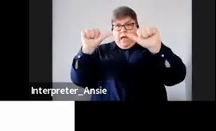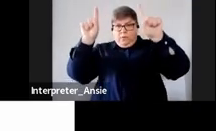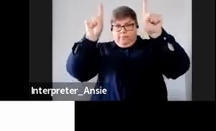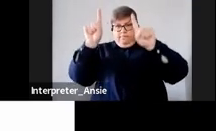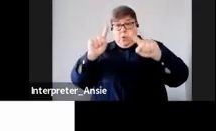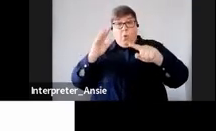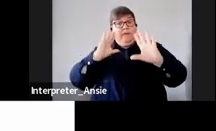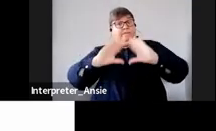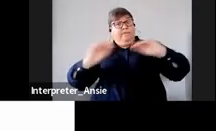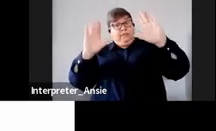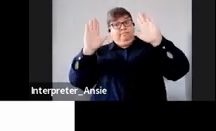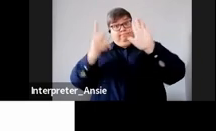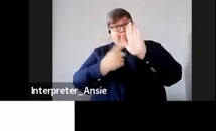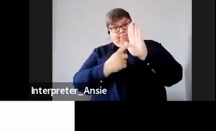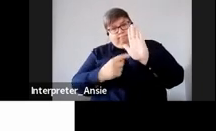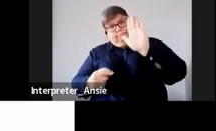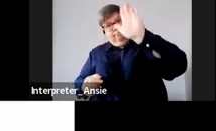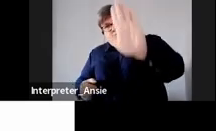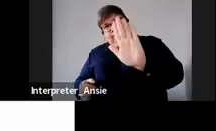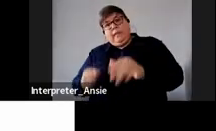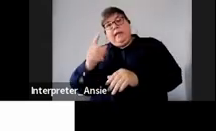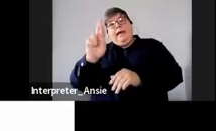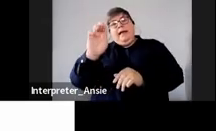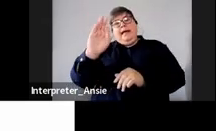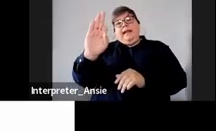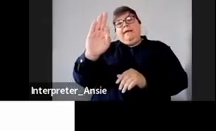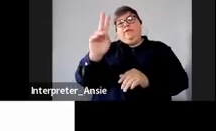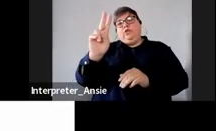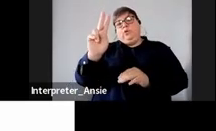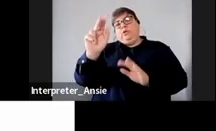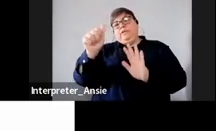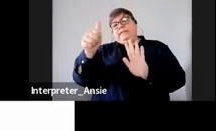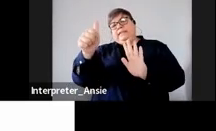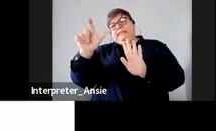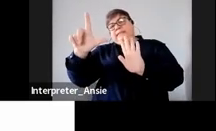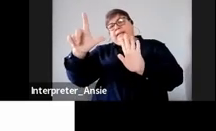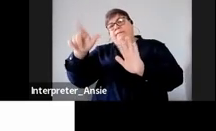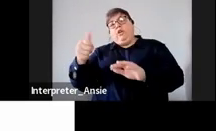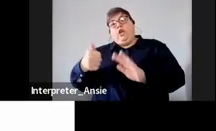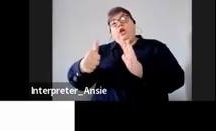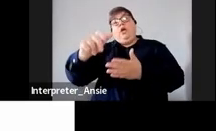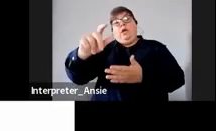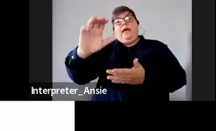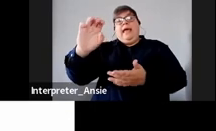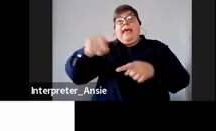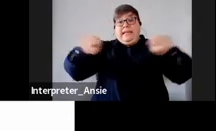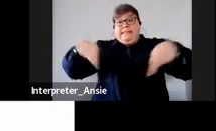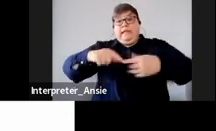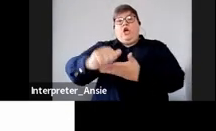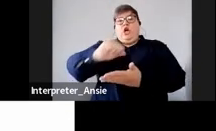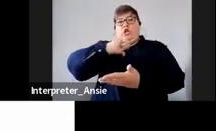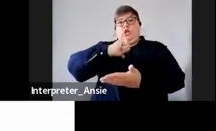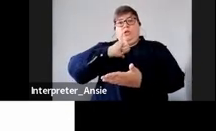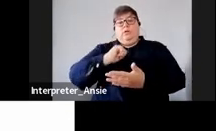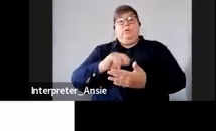as well as the REV 267 our estate duty return so when we update